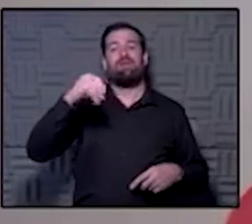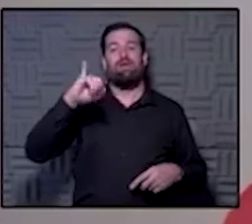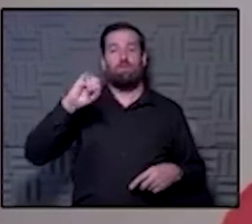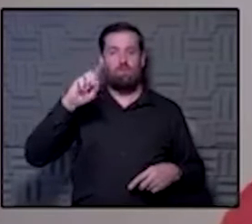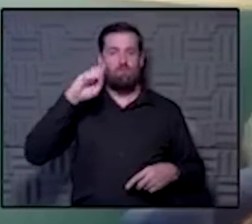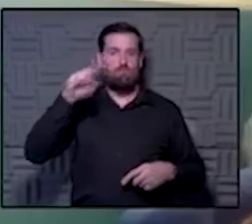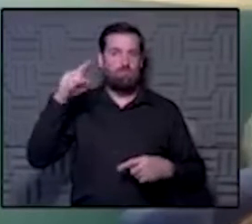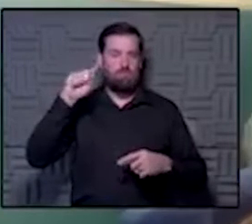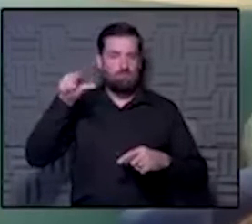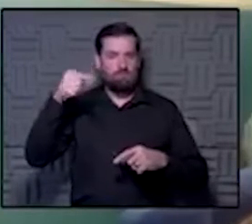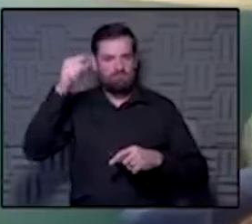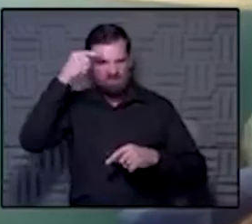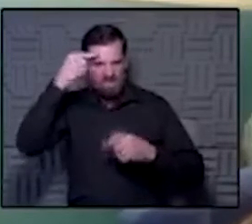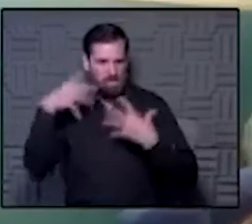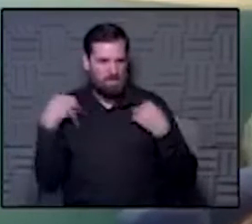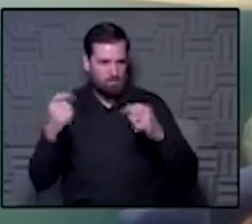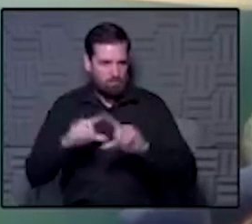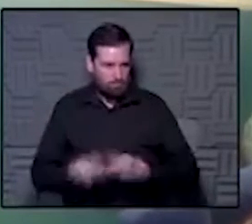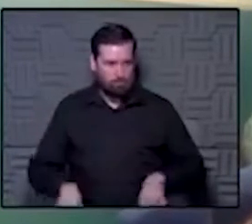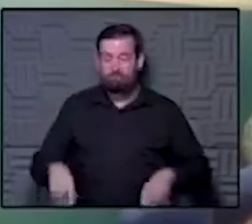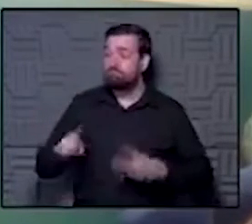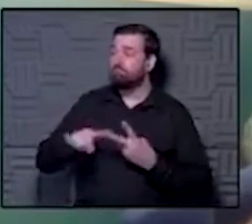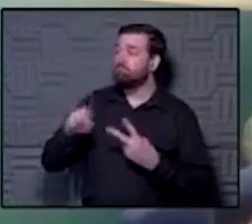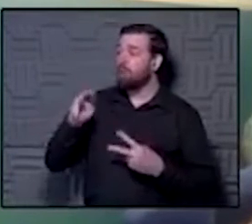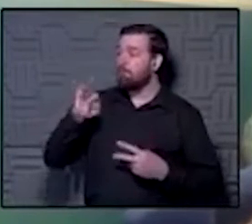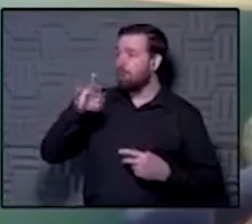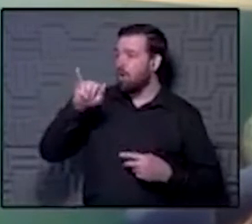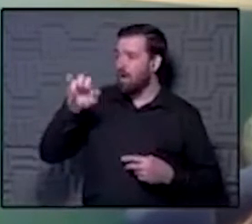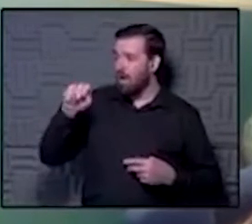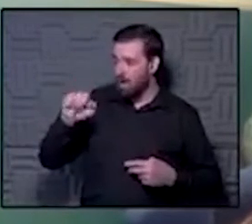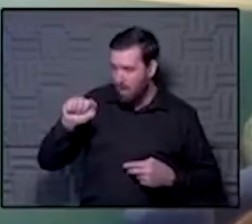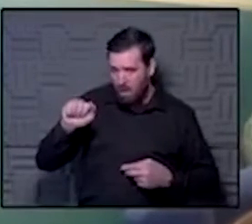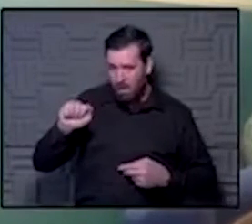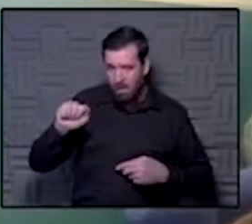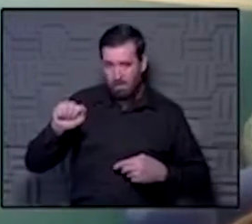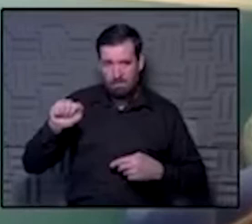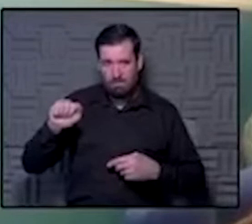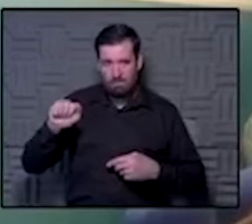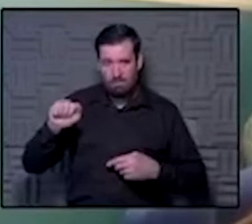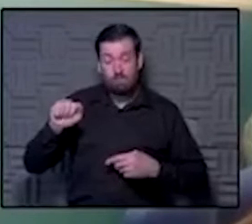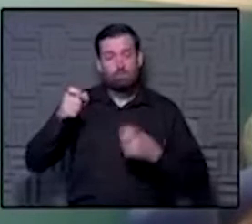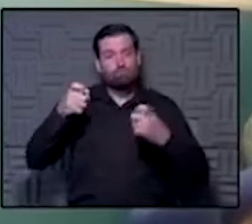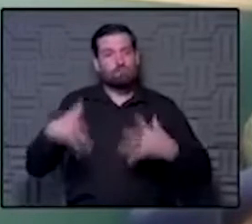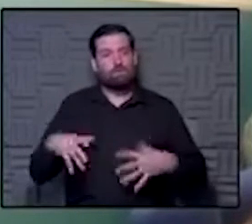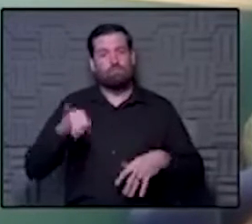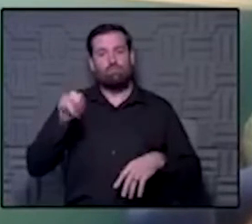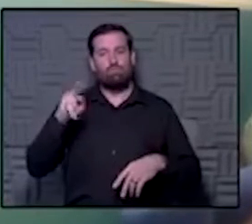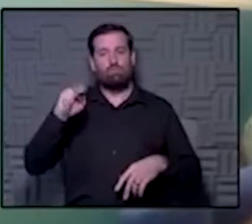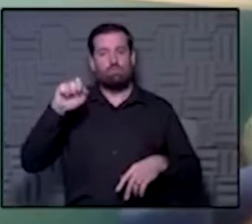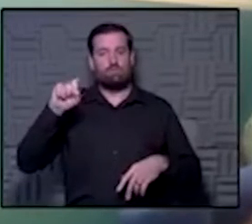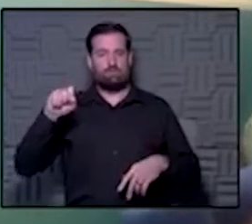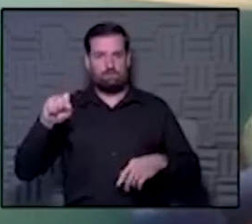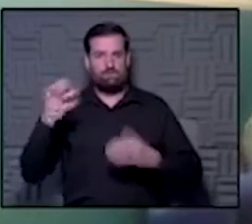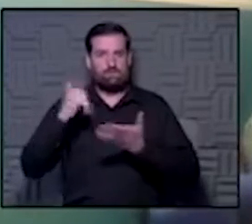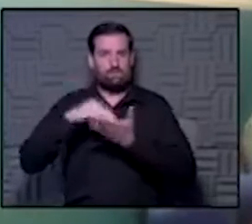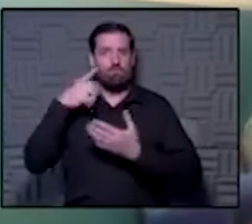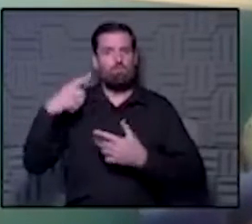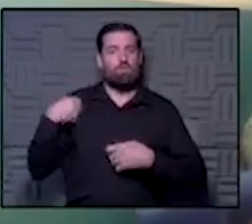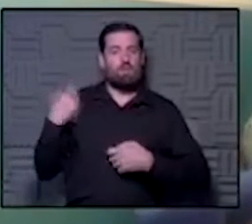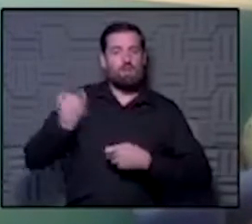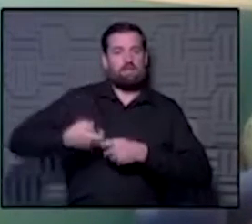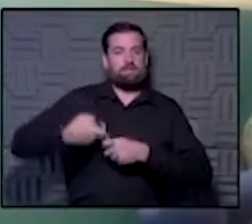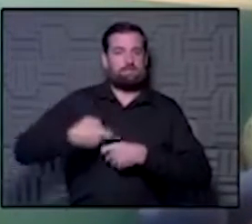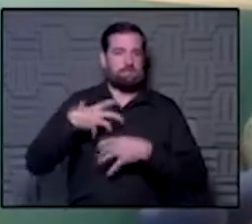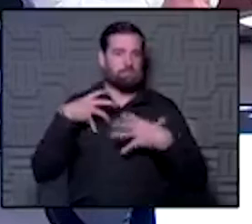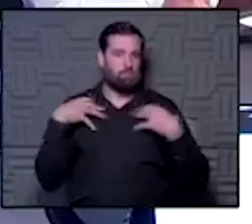and Mariana Ramirez-Mantilla, I know I didn't say that right, you're going say it right for me in just a moment, the Director of the Junta Center for Advancing Latino Health here at